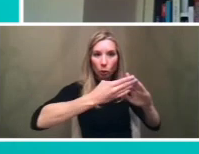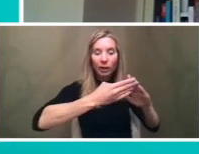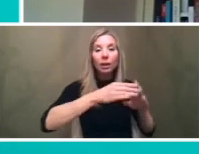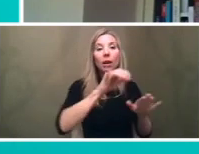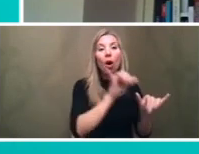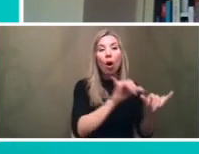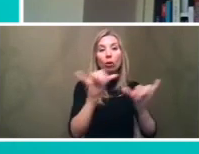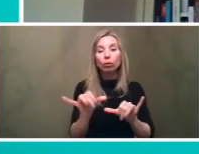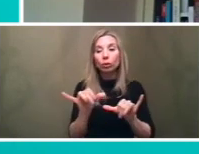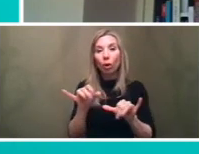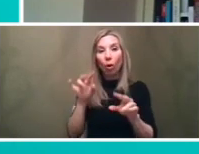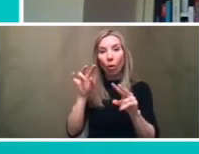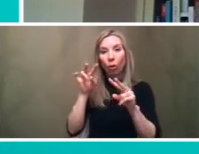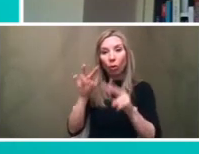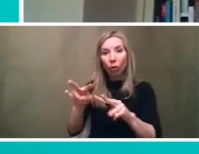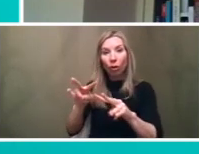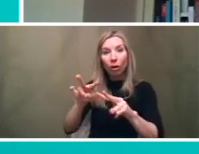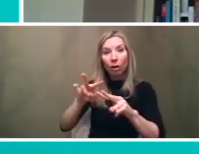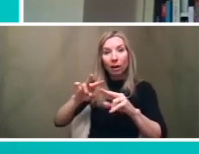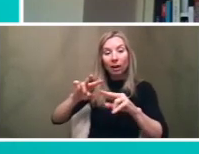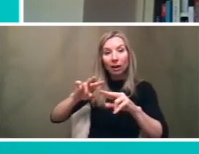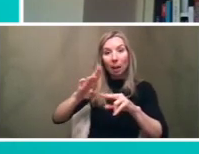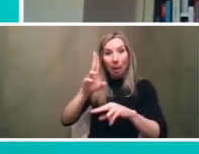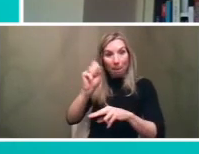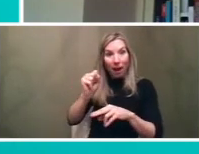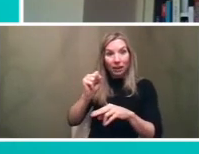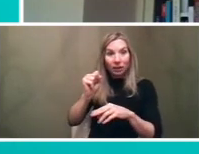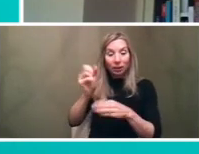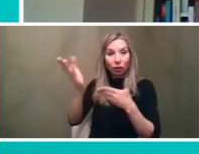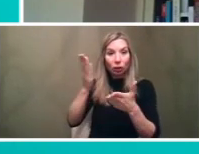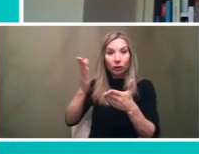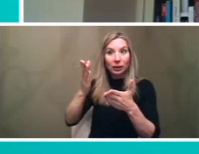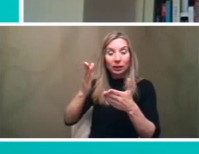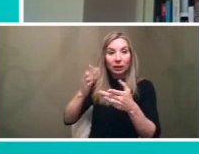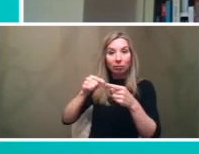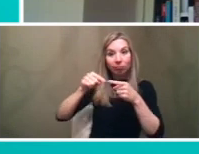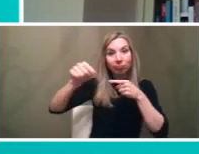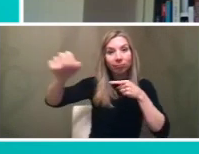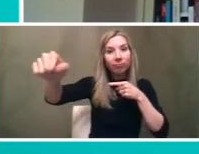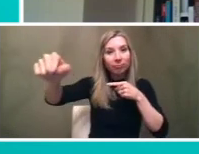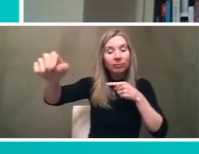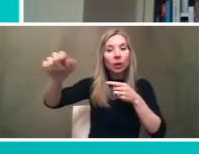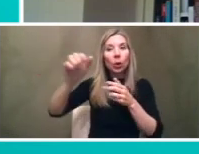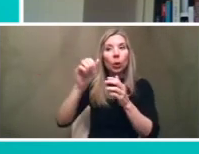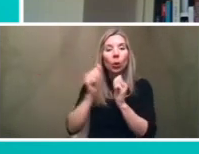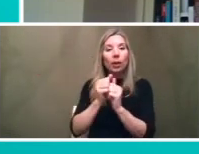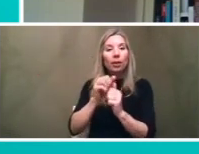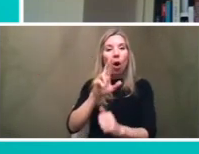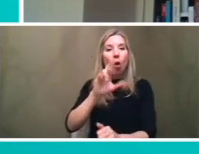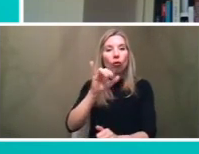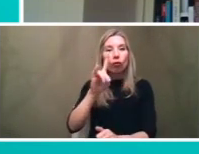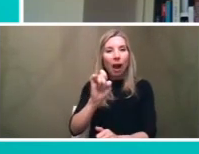at um you know extending the bus service through uh the partnership we announced last week with the ride service via